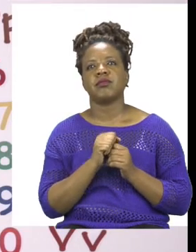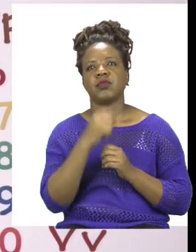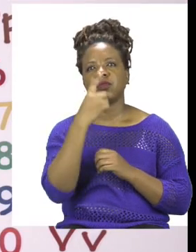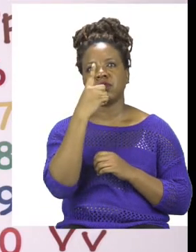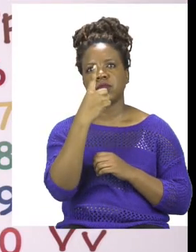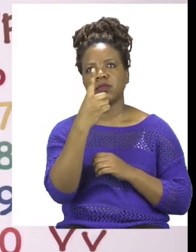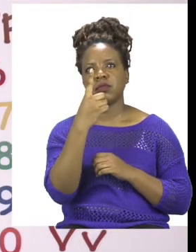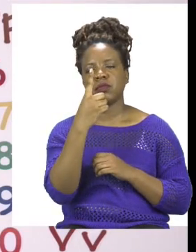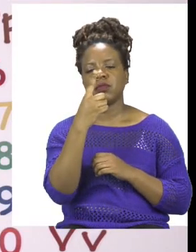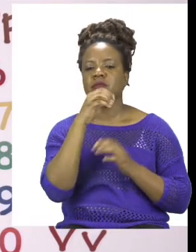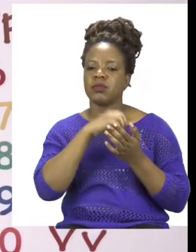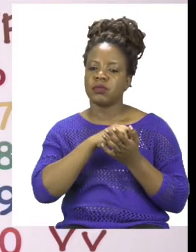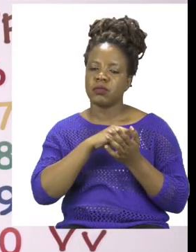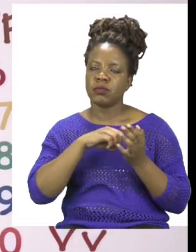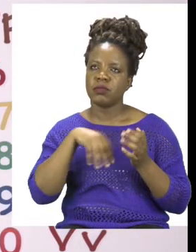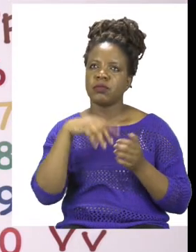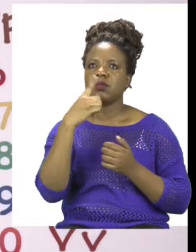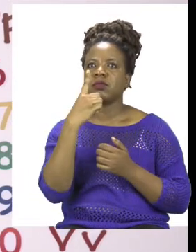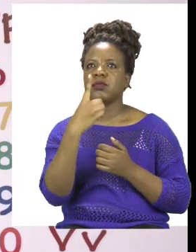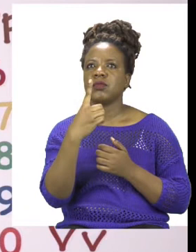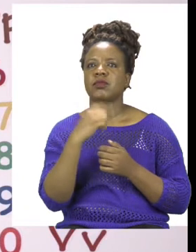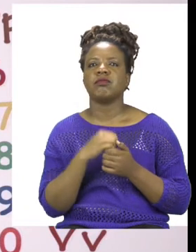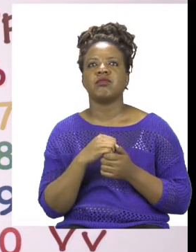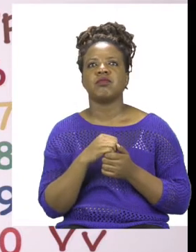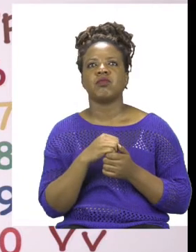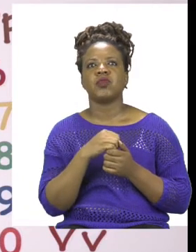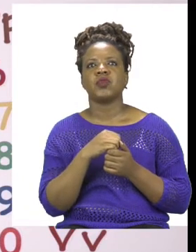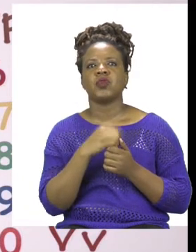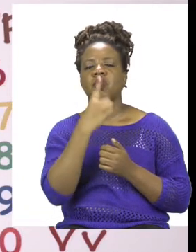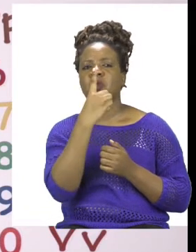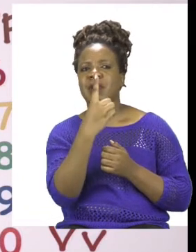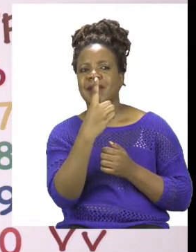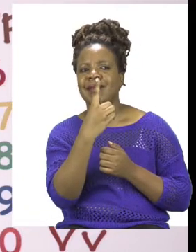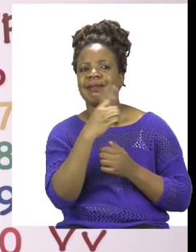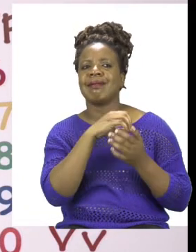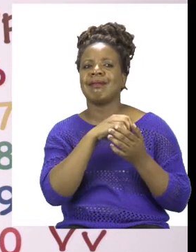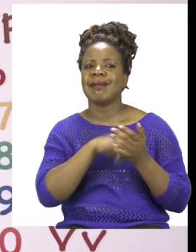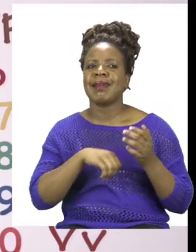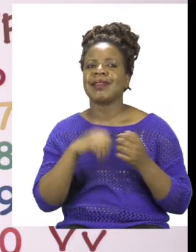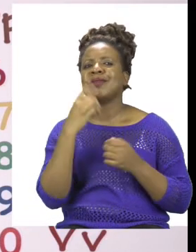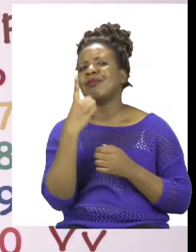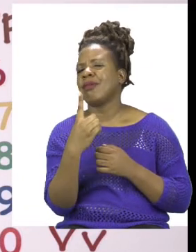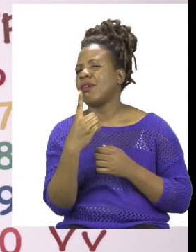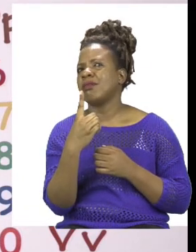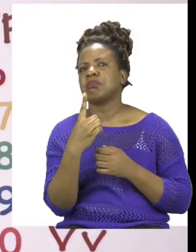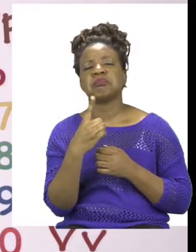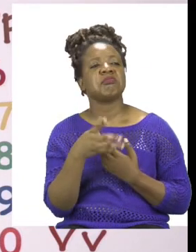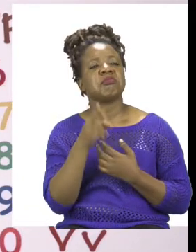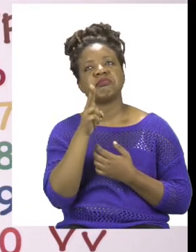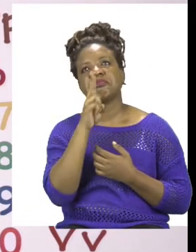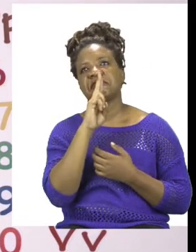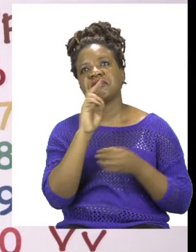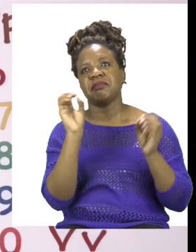1 minus 1. Now if I have 1 thing and I take it away my answer is 0.